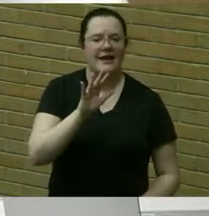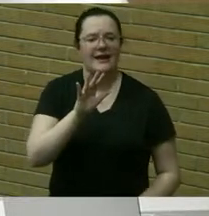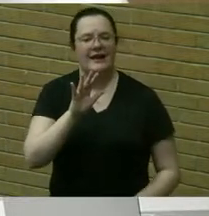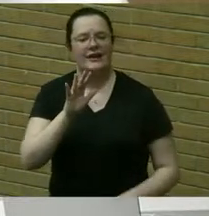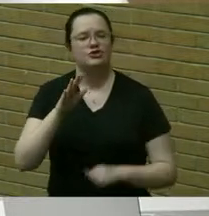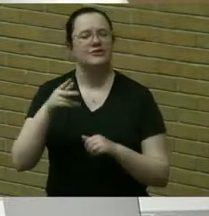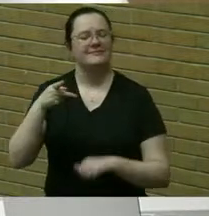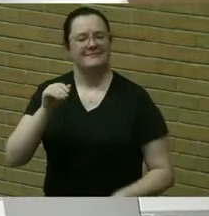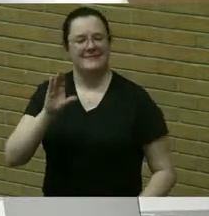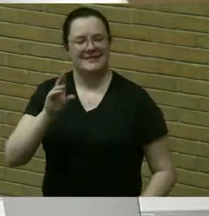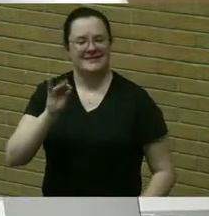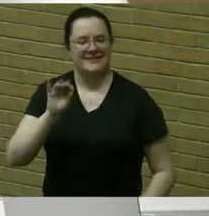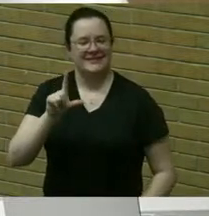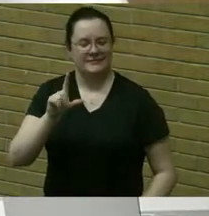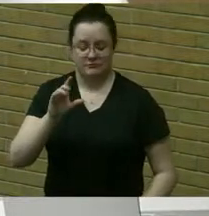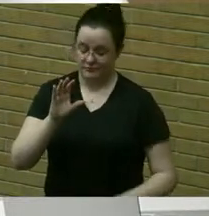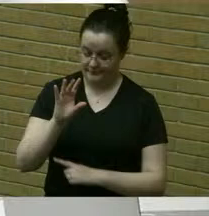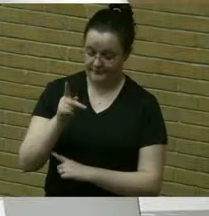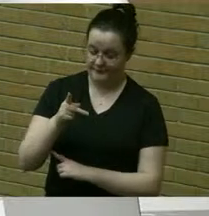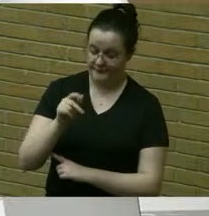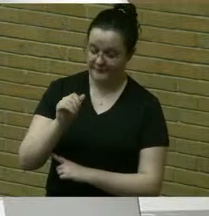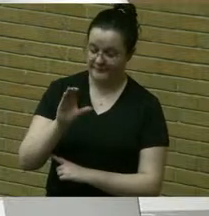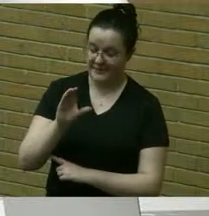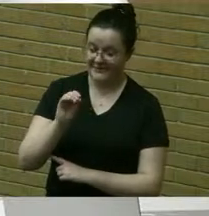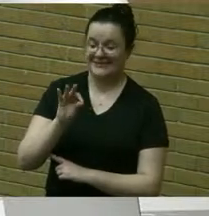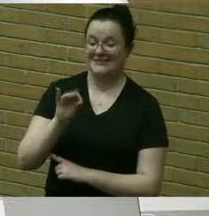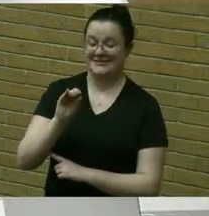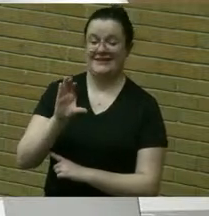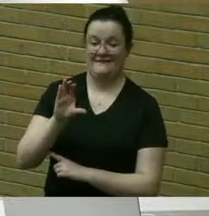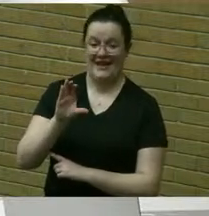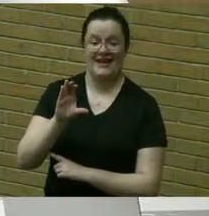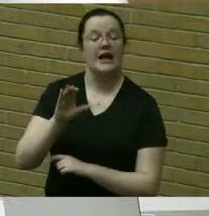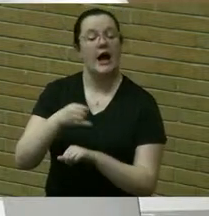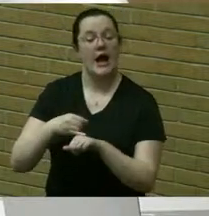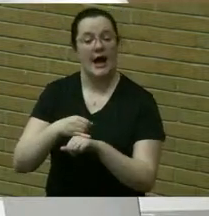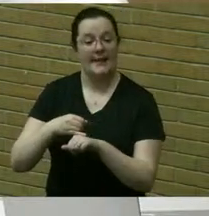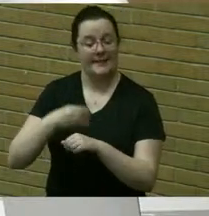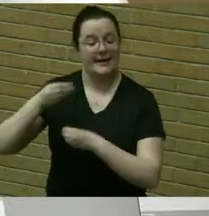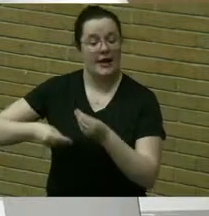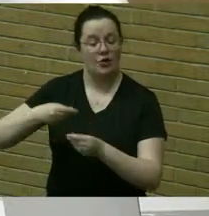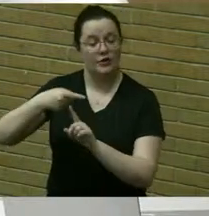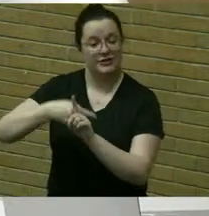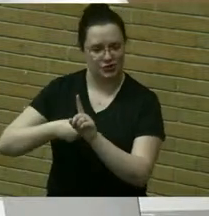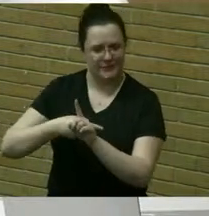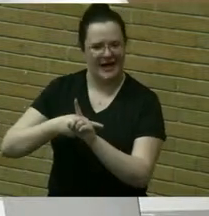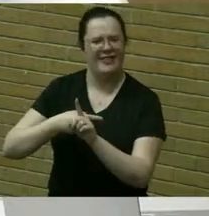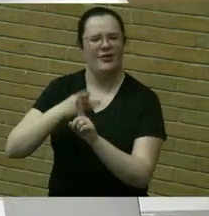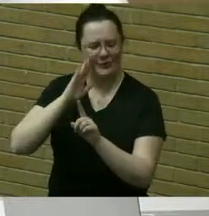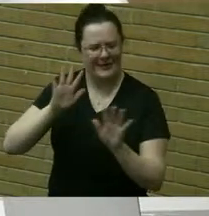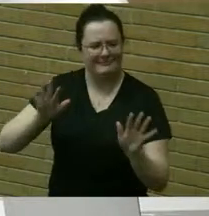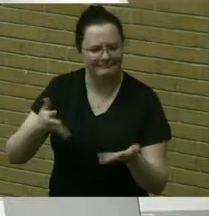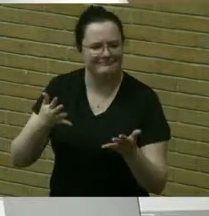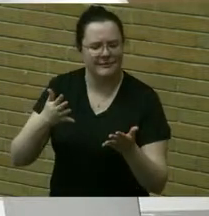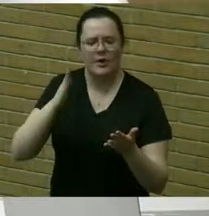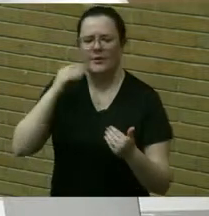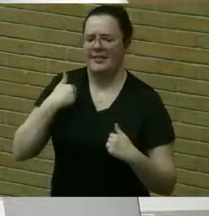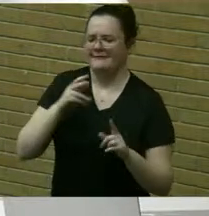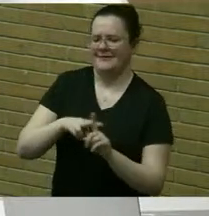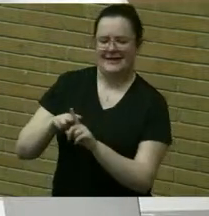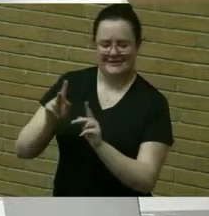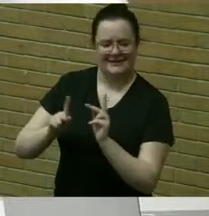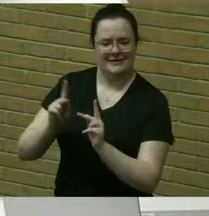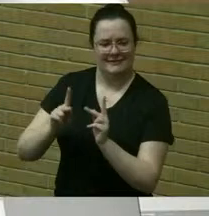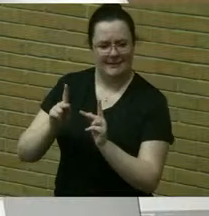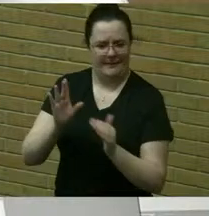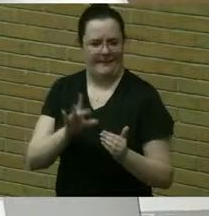will be recognizing designated community members will coordinate the efforts we will ensure that voices of